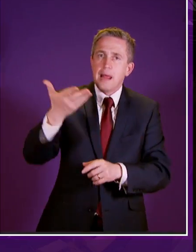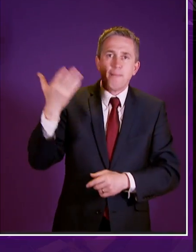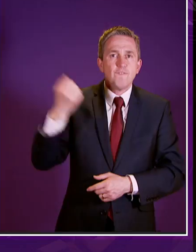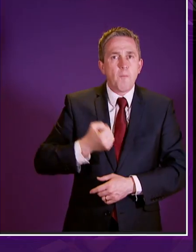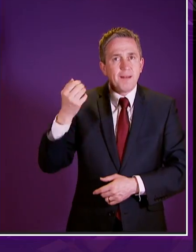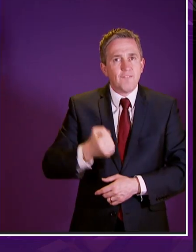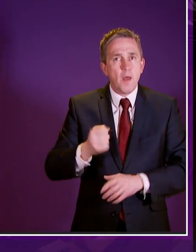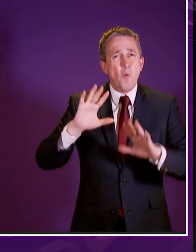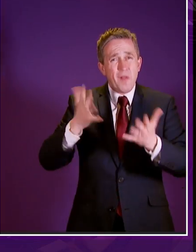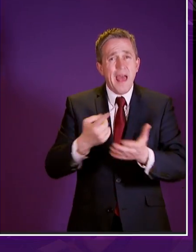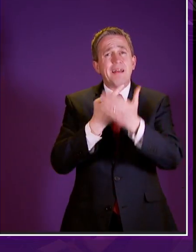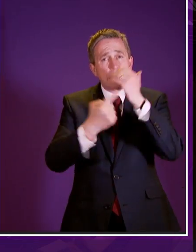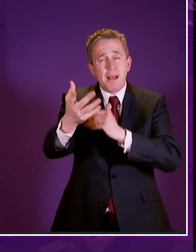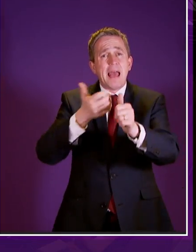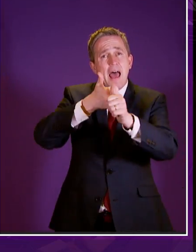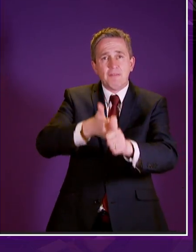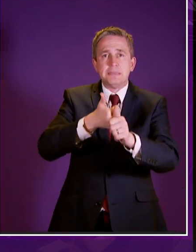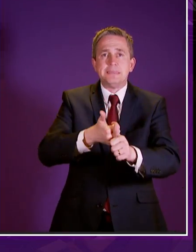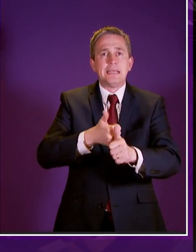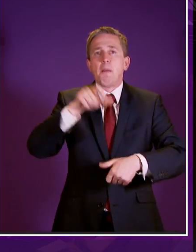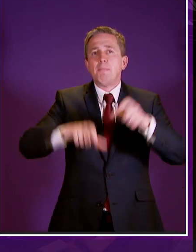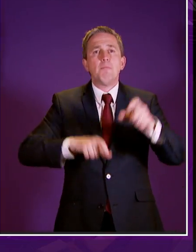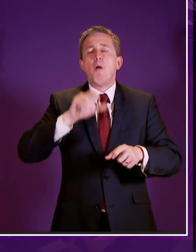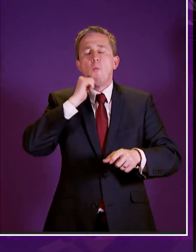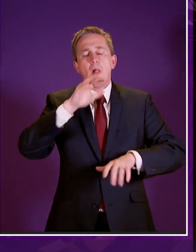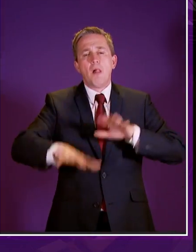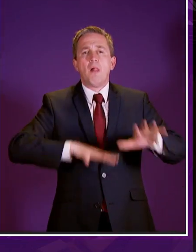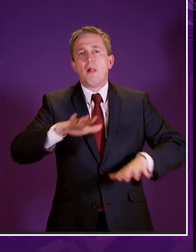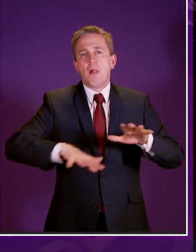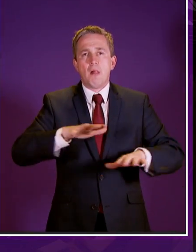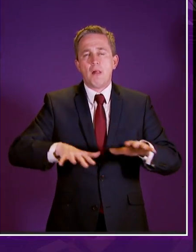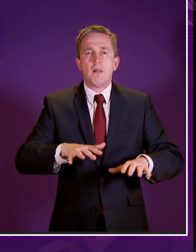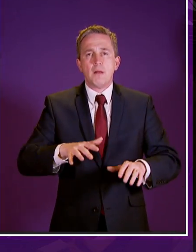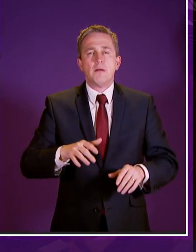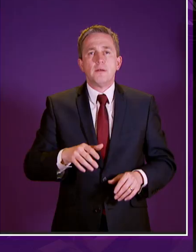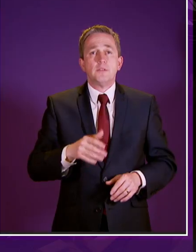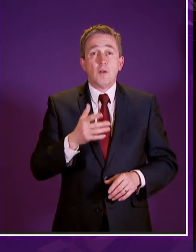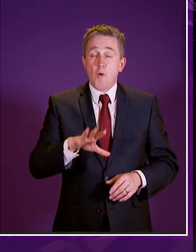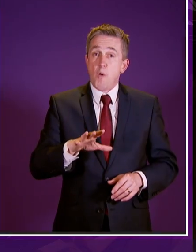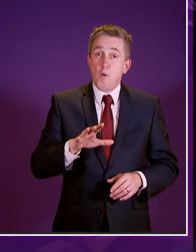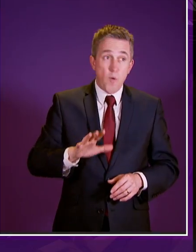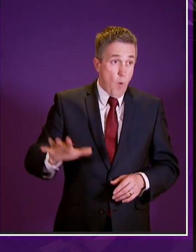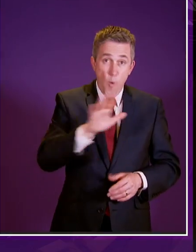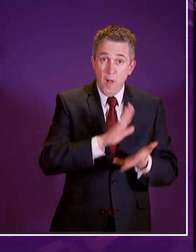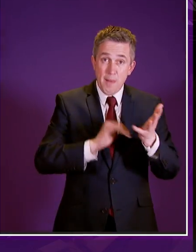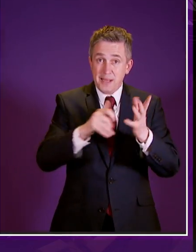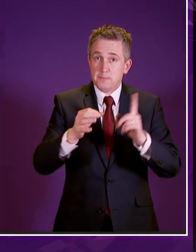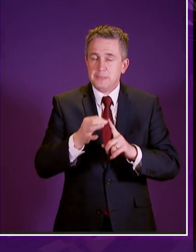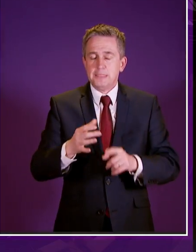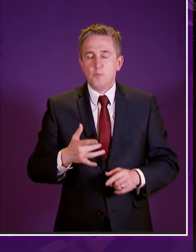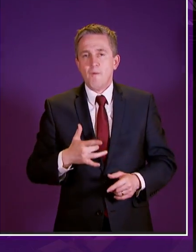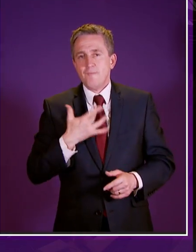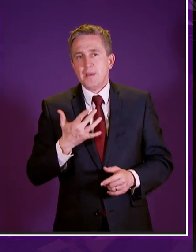who might otherwise struggle to speak for themselves and then for me and i'm sure for everybody else in this chamber that the final key